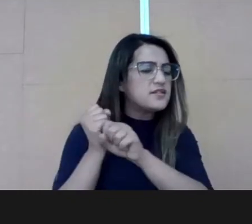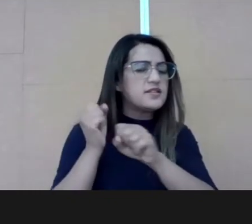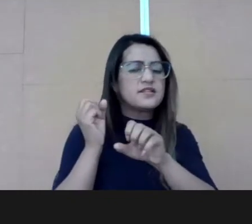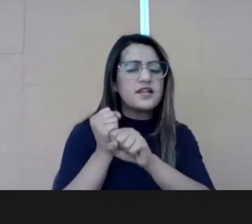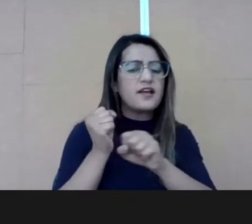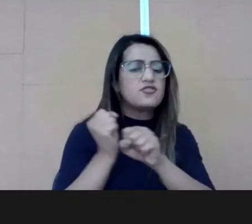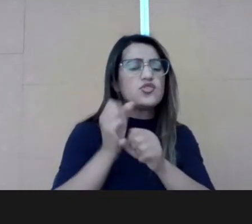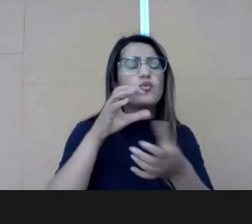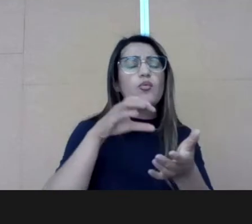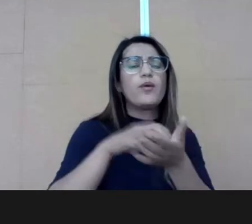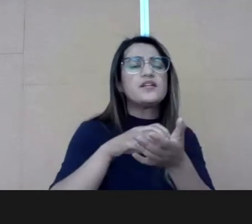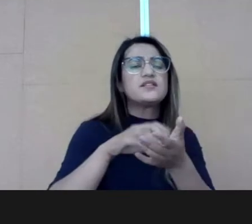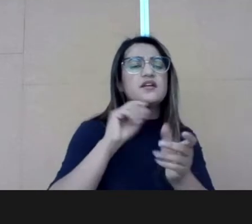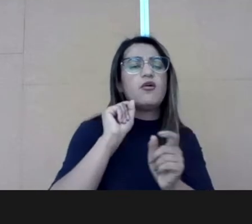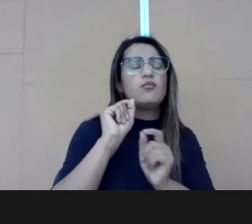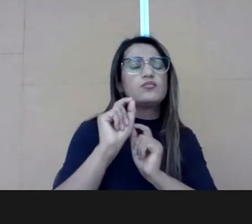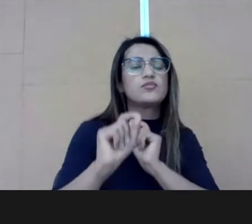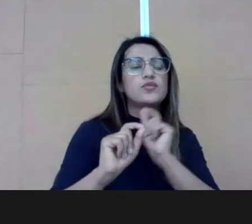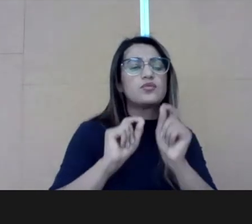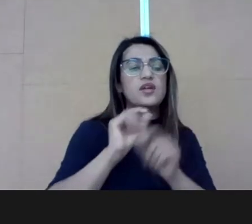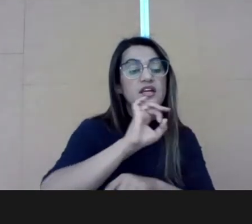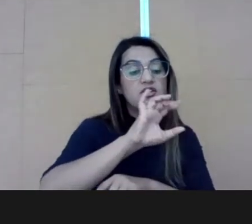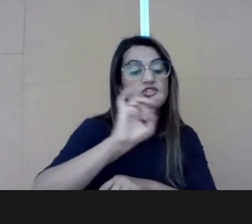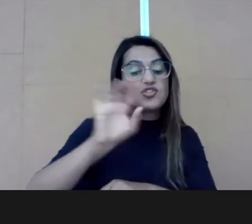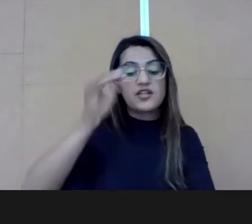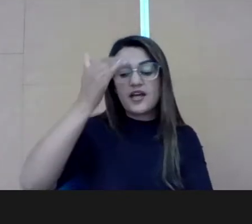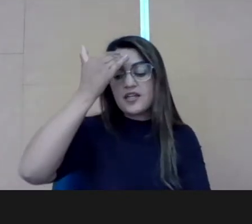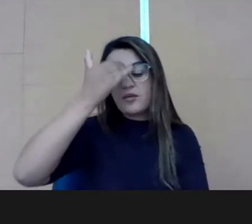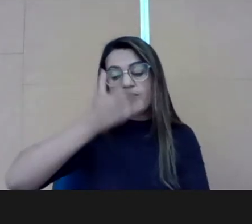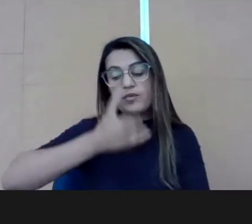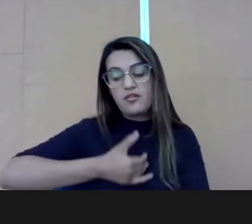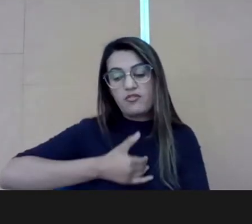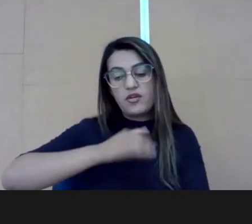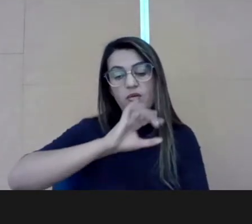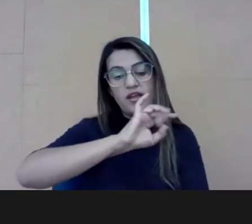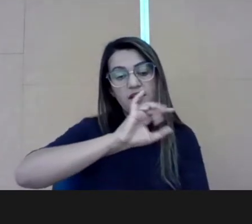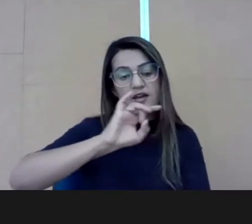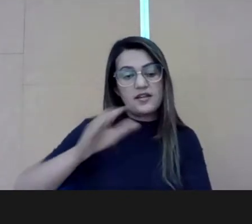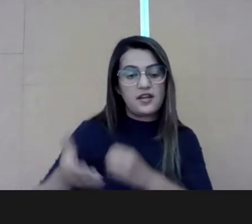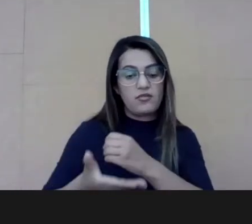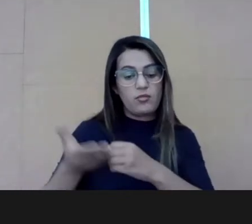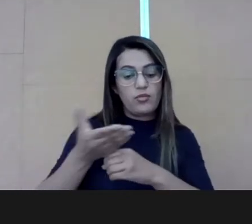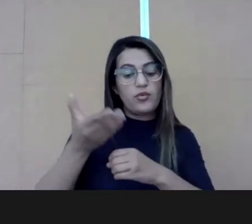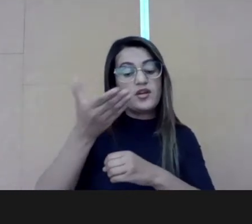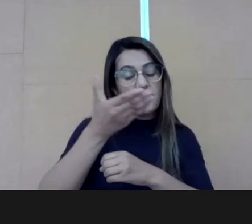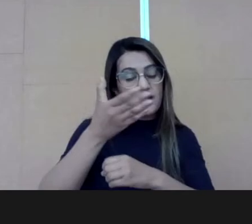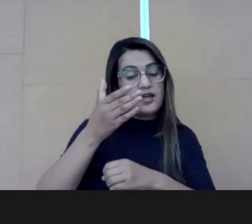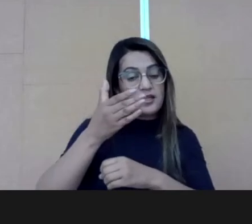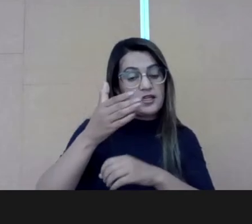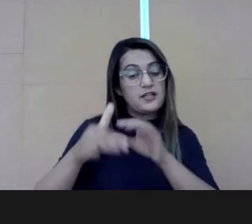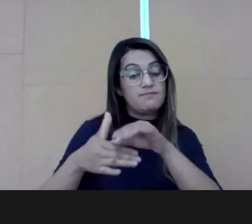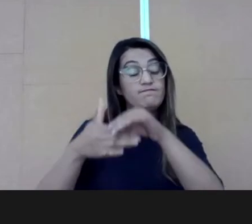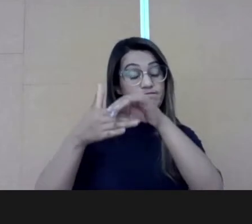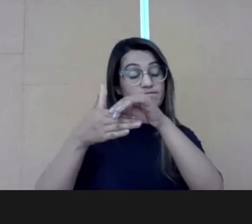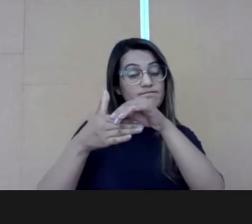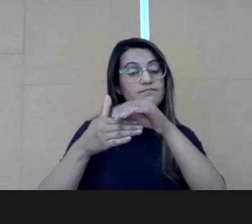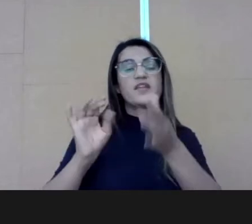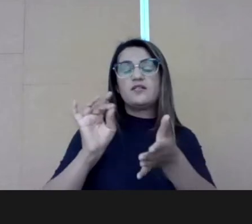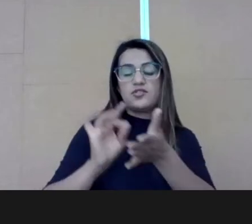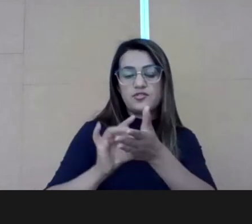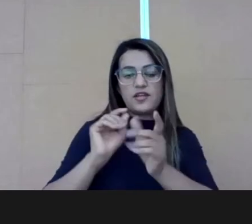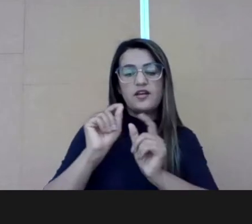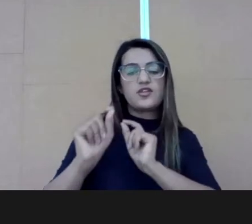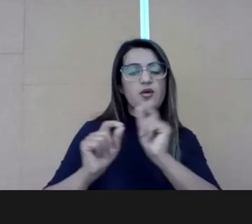regarding the occupation level in each position, each hierarchical